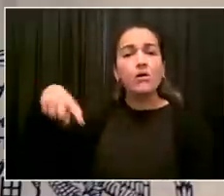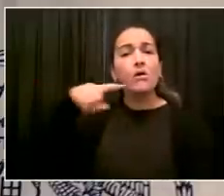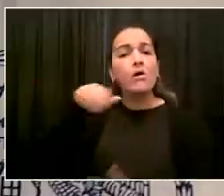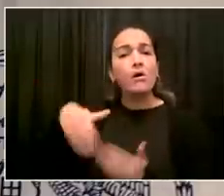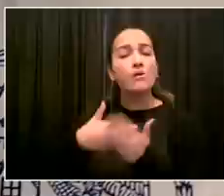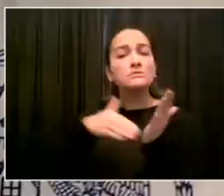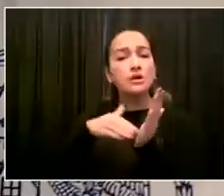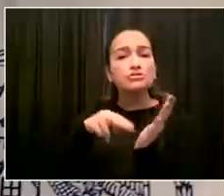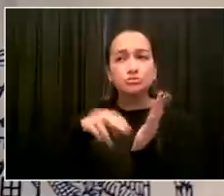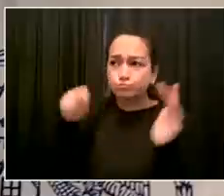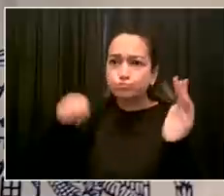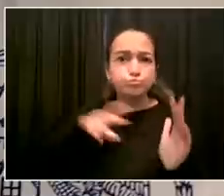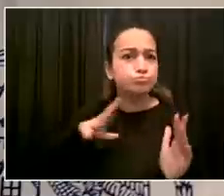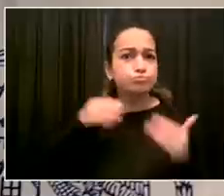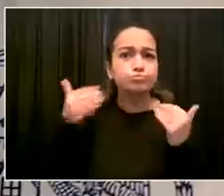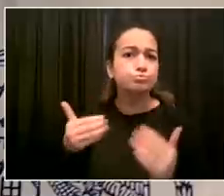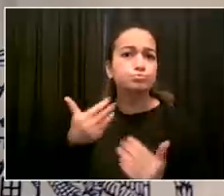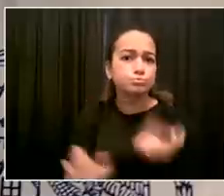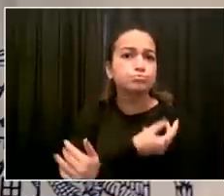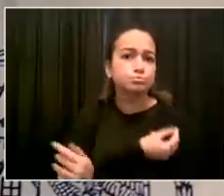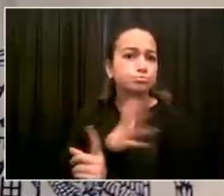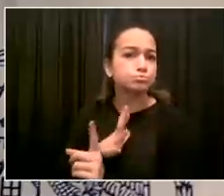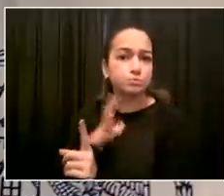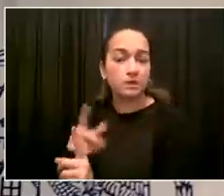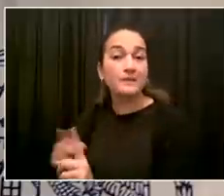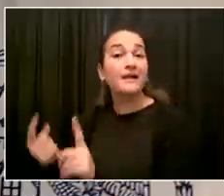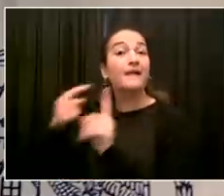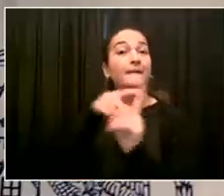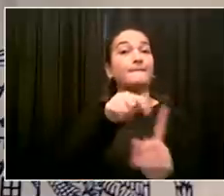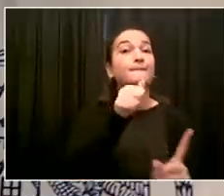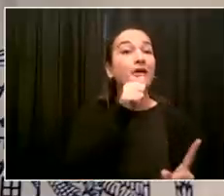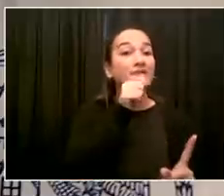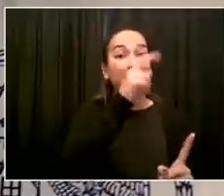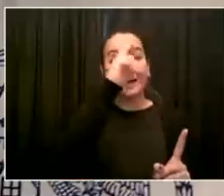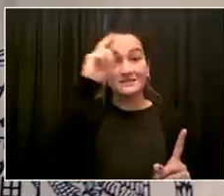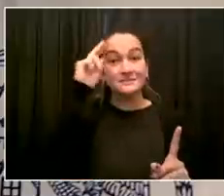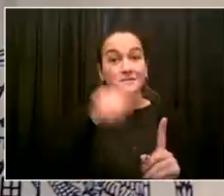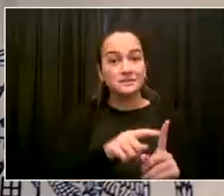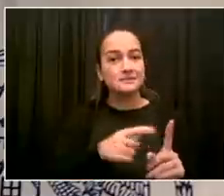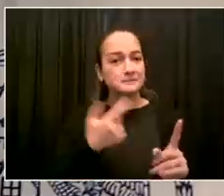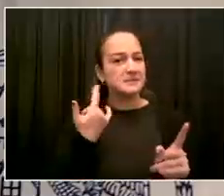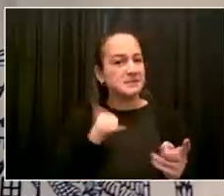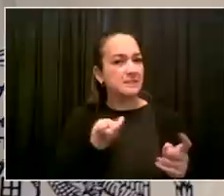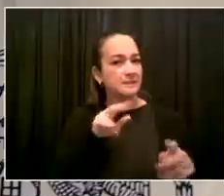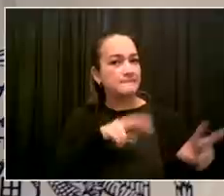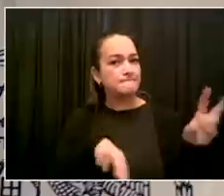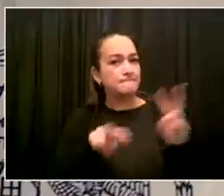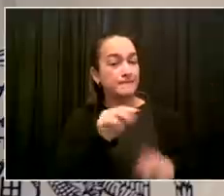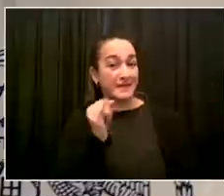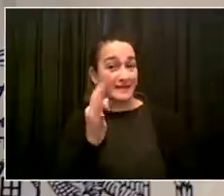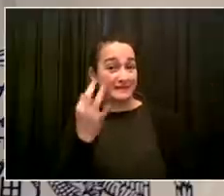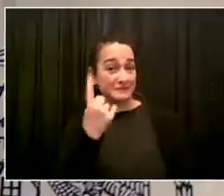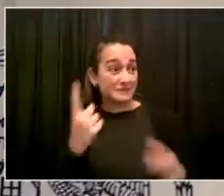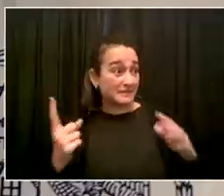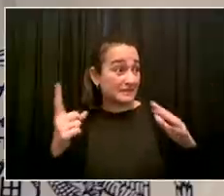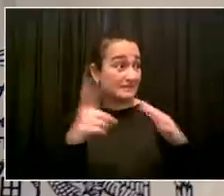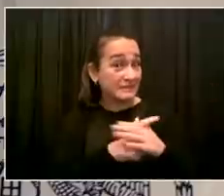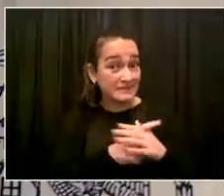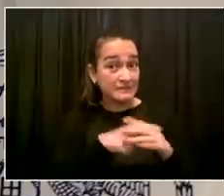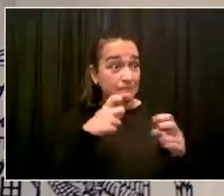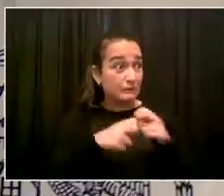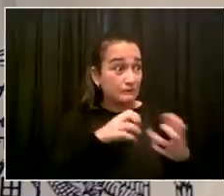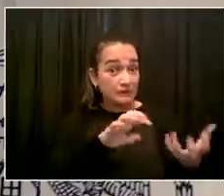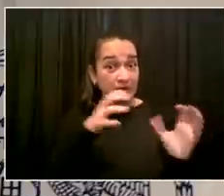work with the private hospitals if there is any problem. But I am not perceiving a major problem at this point. think anything that we see is something that we'll be able to